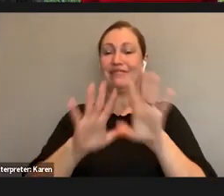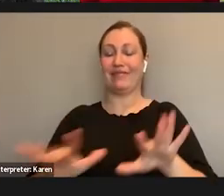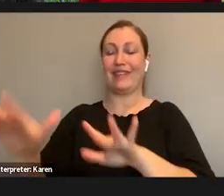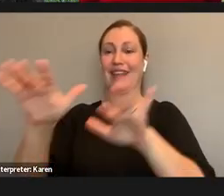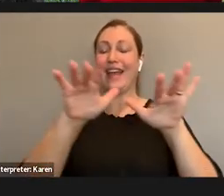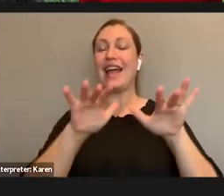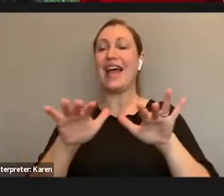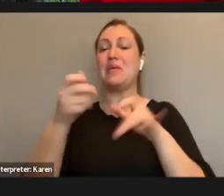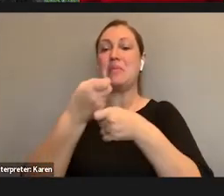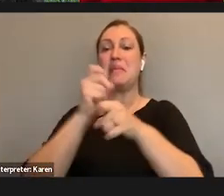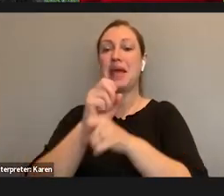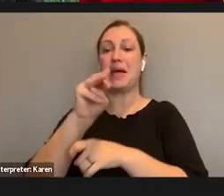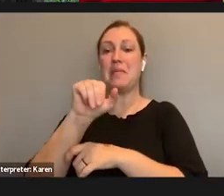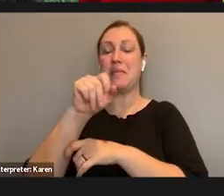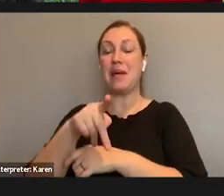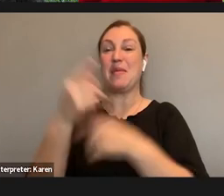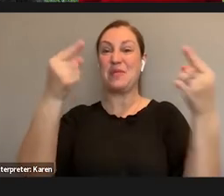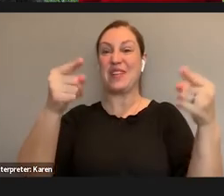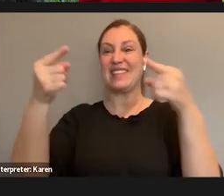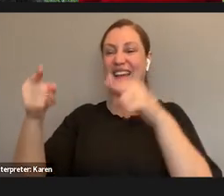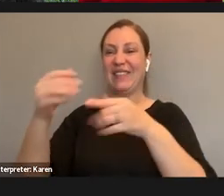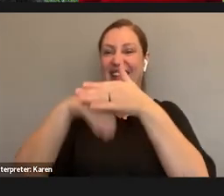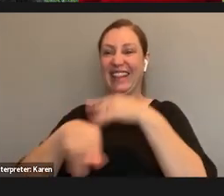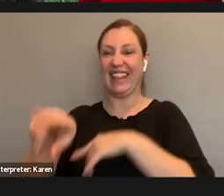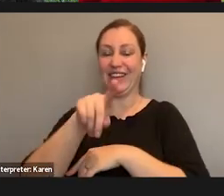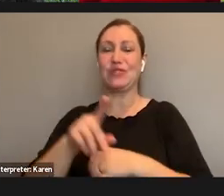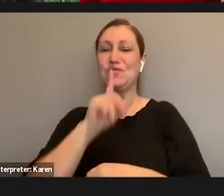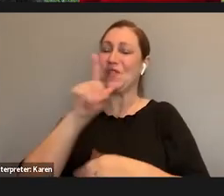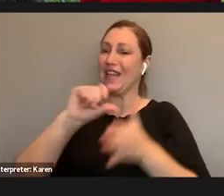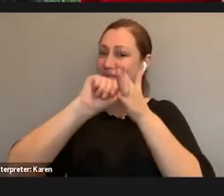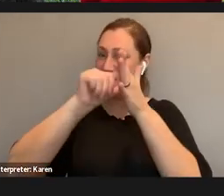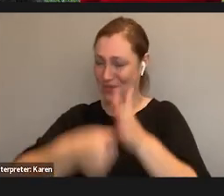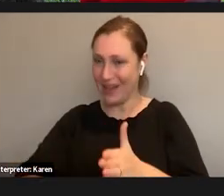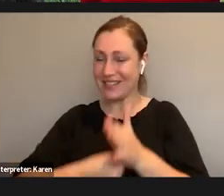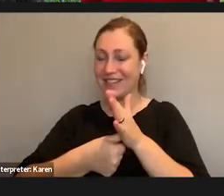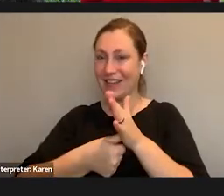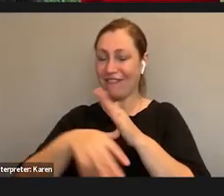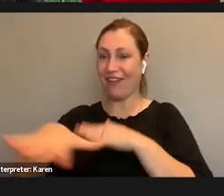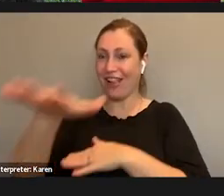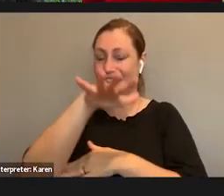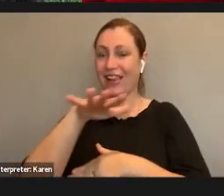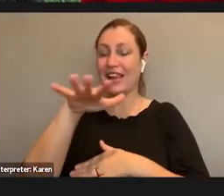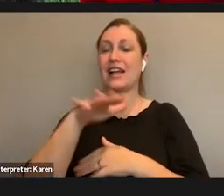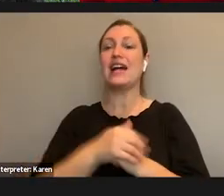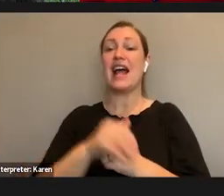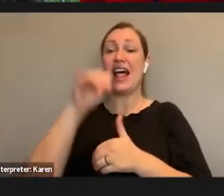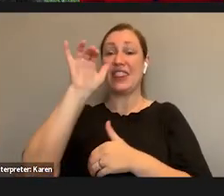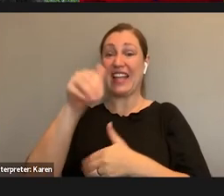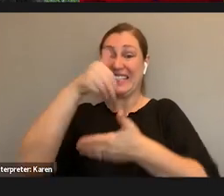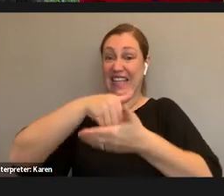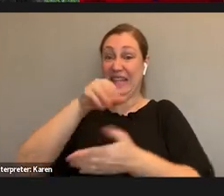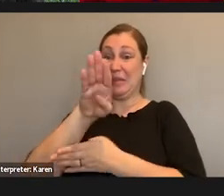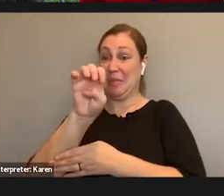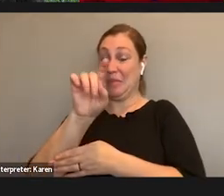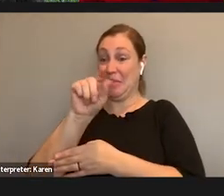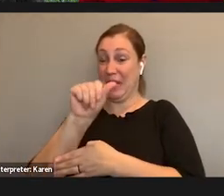just gives you an idea of some of the really impressive options that are out there. And this is in beta right now. So this is